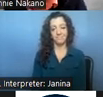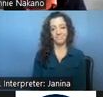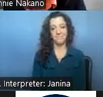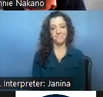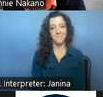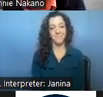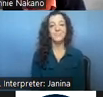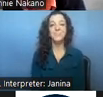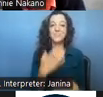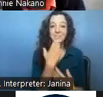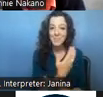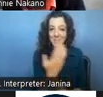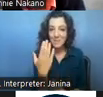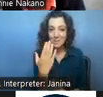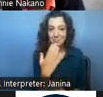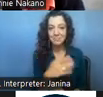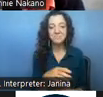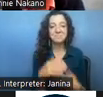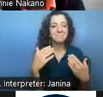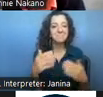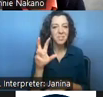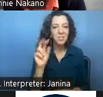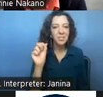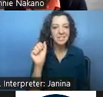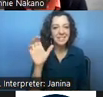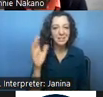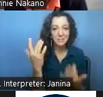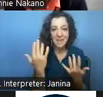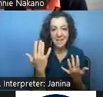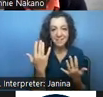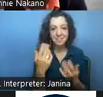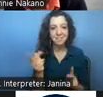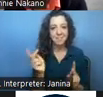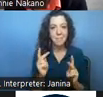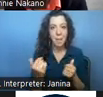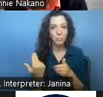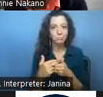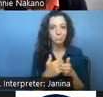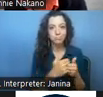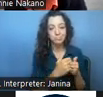good morning everyone we're just going to give it another 30 seconds as we have participants coming into our webinar